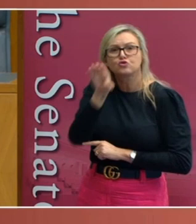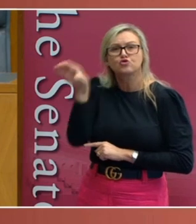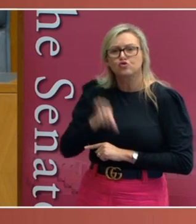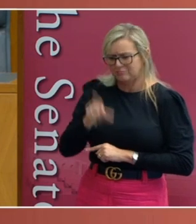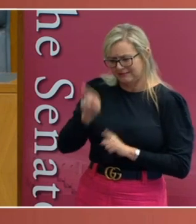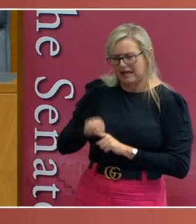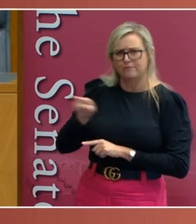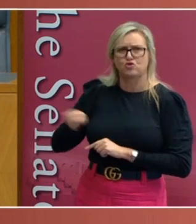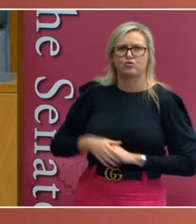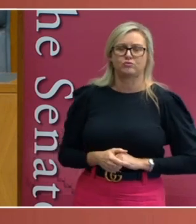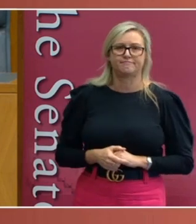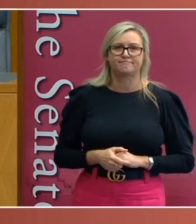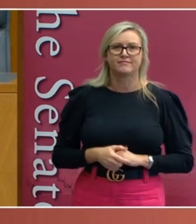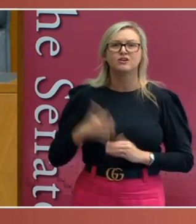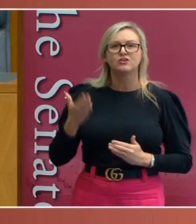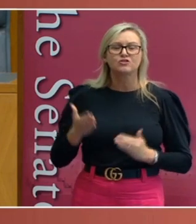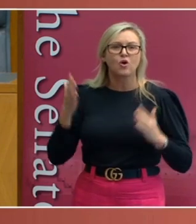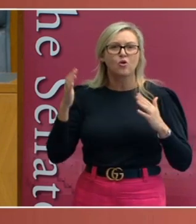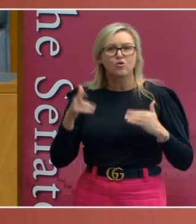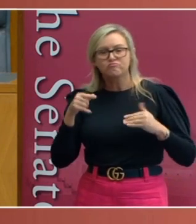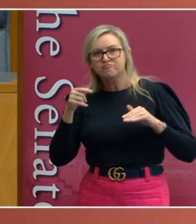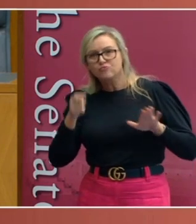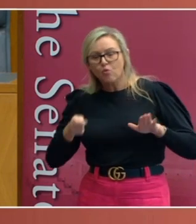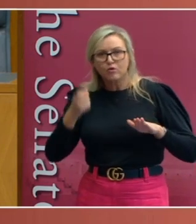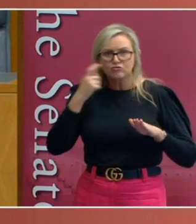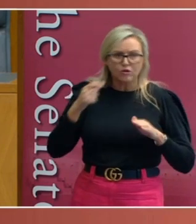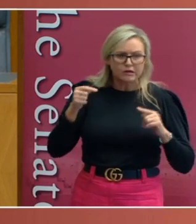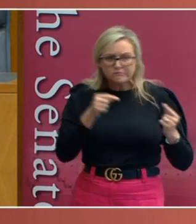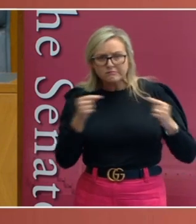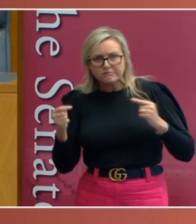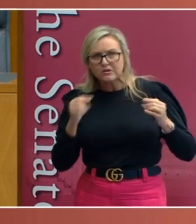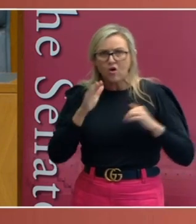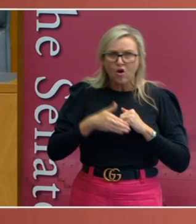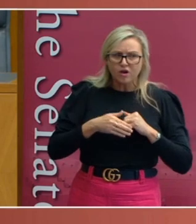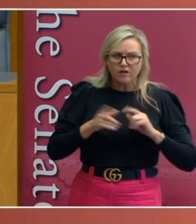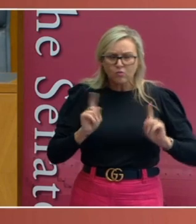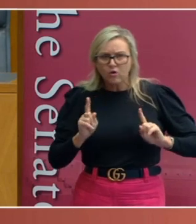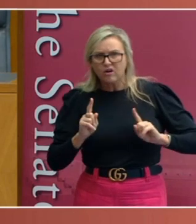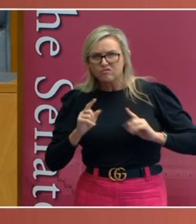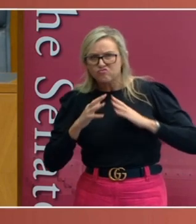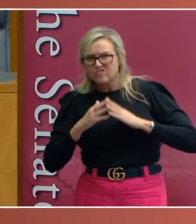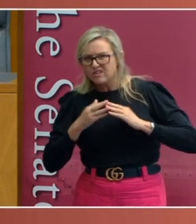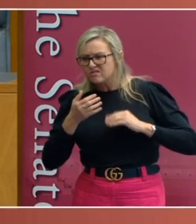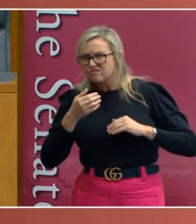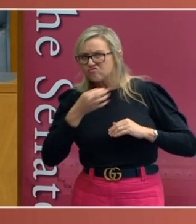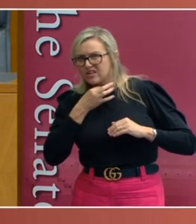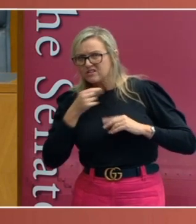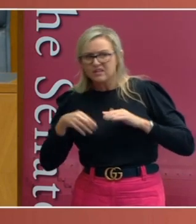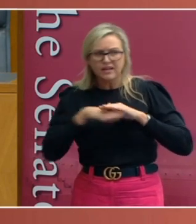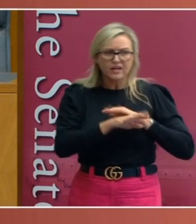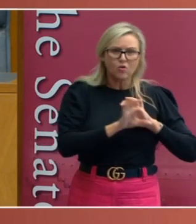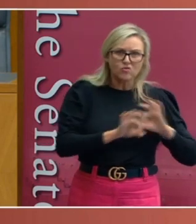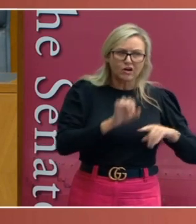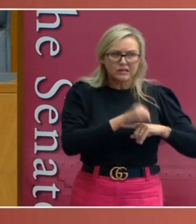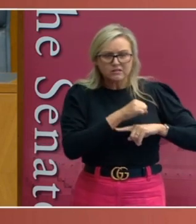themselves could not reach an agreement as to the facts in relation to the level of risk involved, and this aspect of the